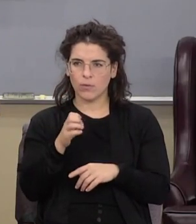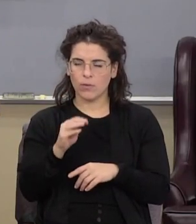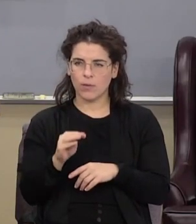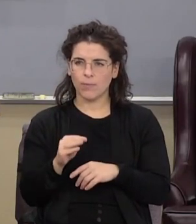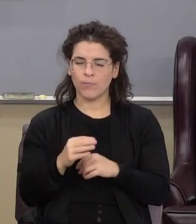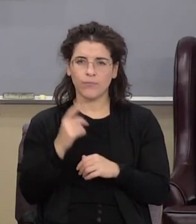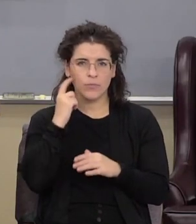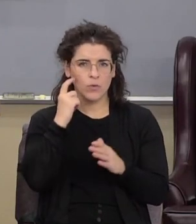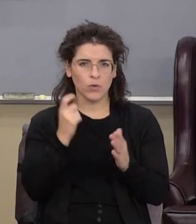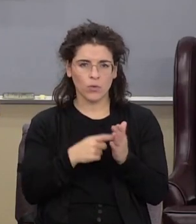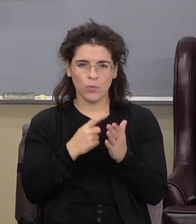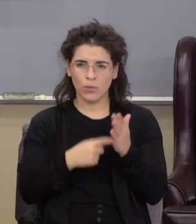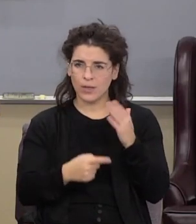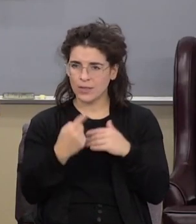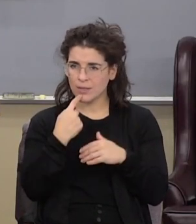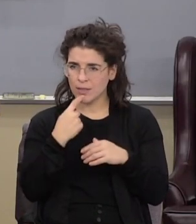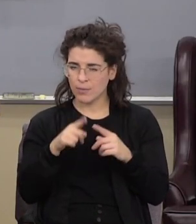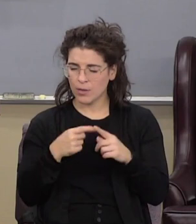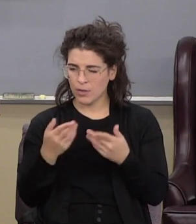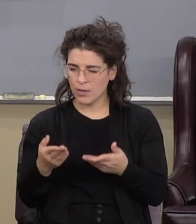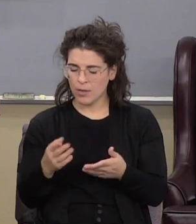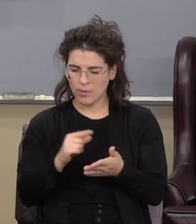notice what he said about them in verse number